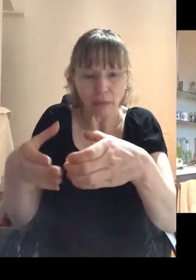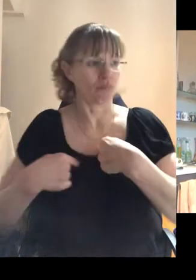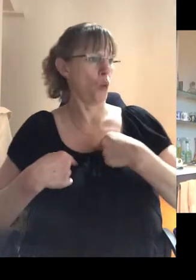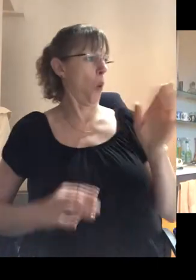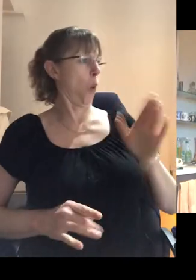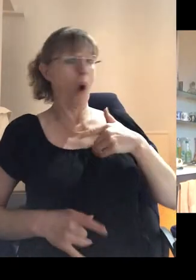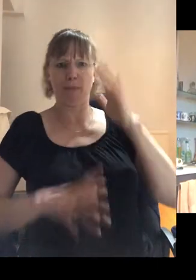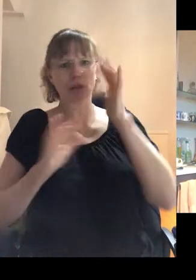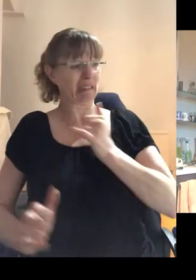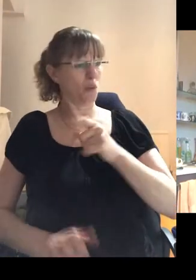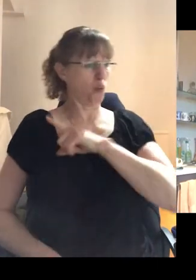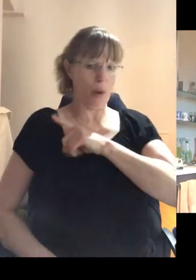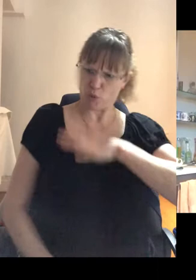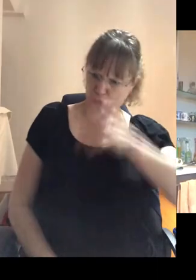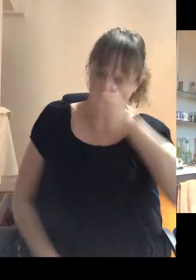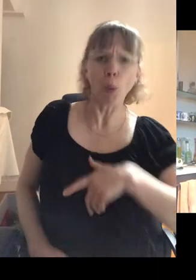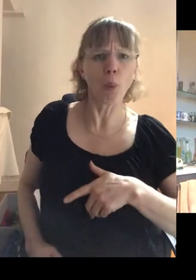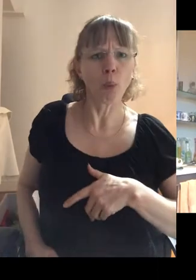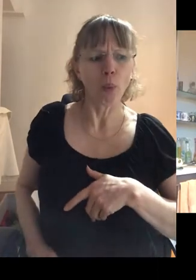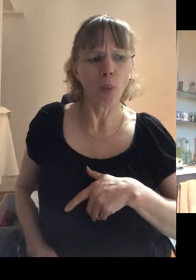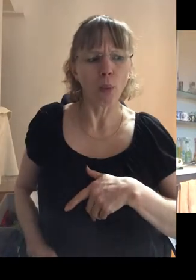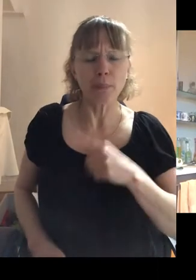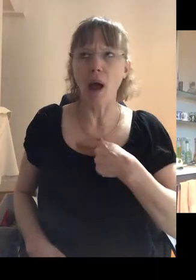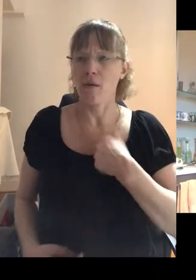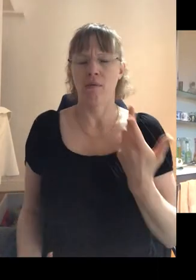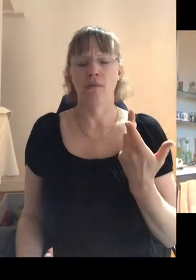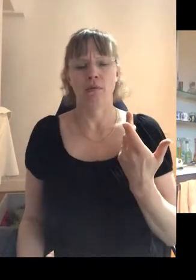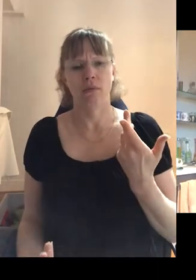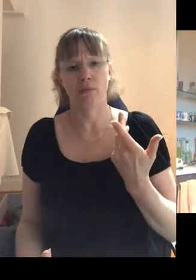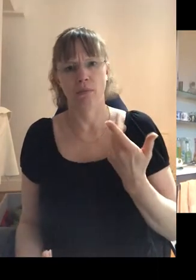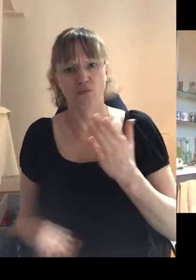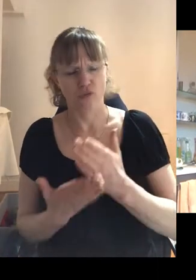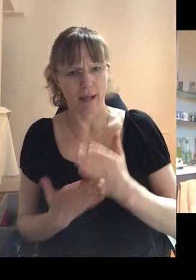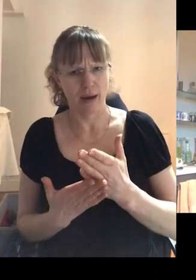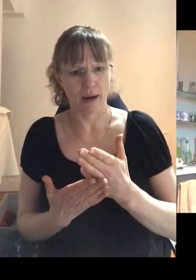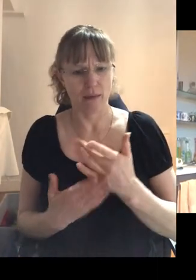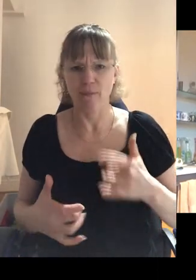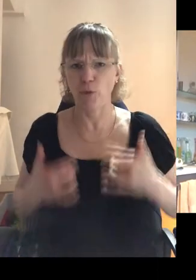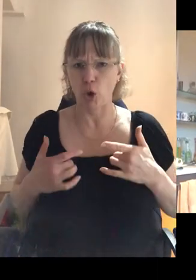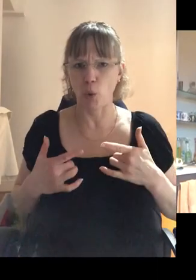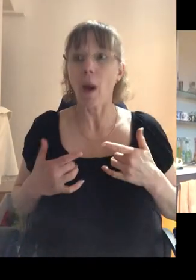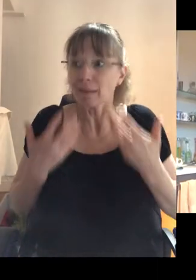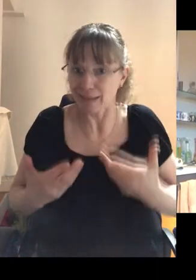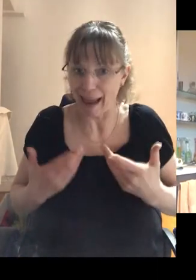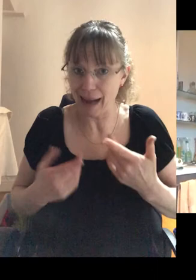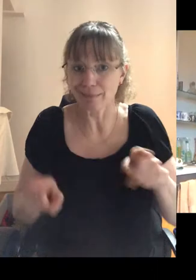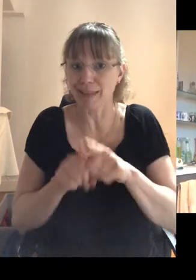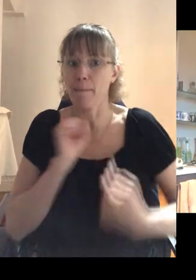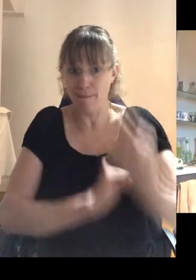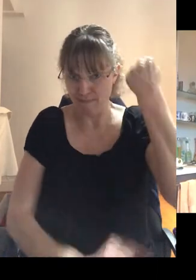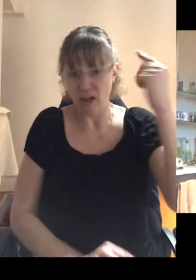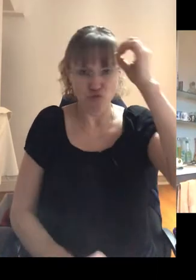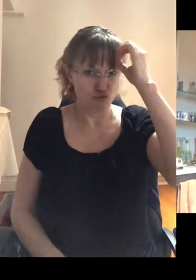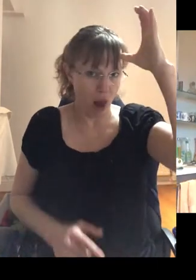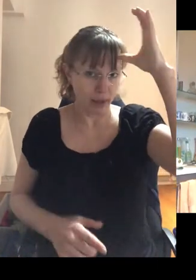I'm not testing. Why would you want to know? And it happened, occurred to me, I, I, I'm very much of the opinion today as I was then that knowledge